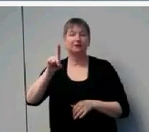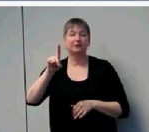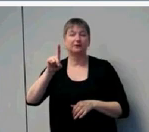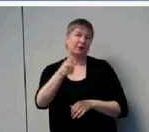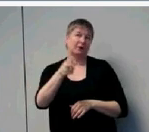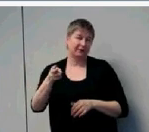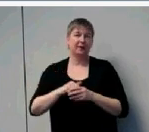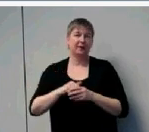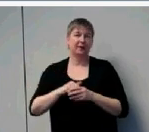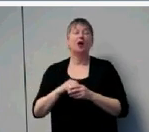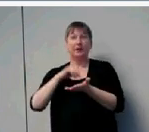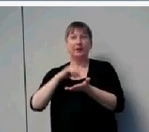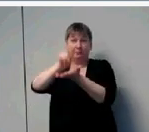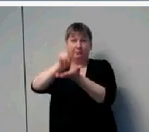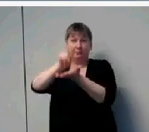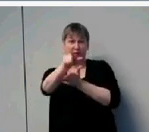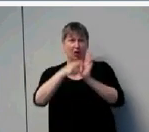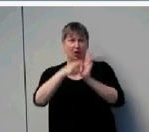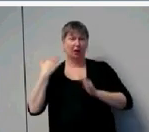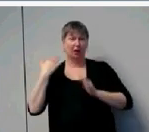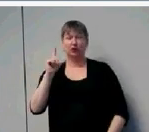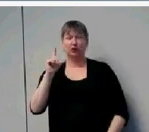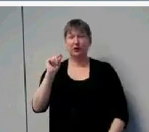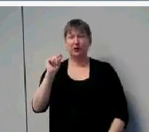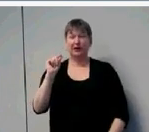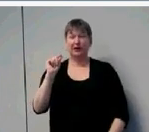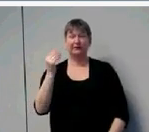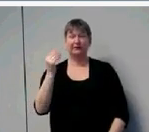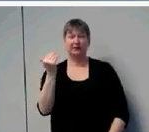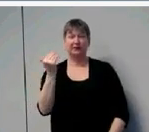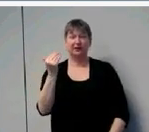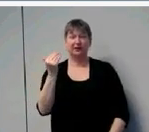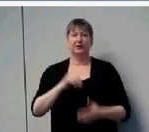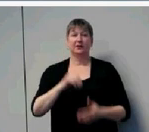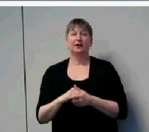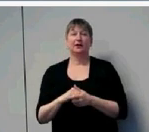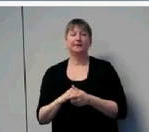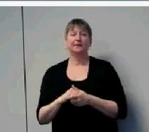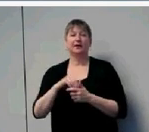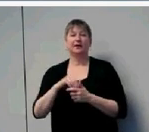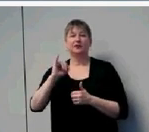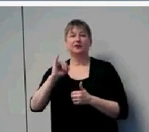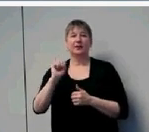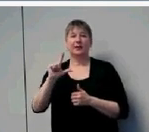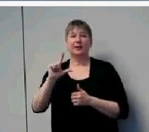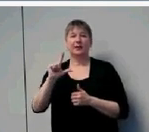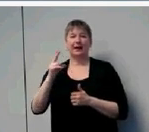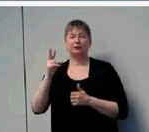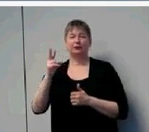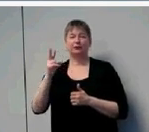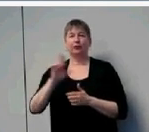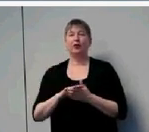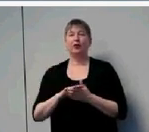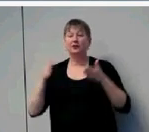in JSLHR in 2015. And we looked at the hearing aid use of just mild children with